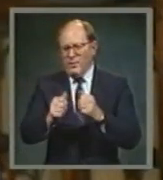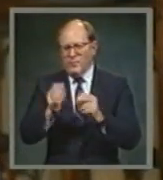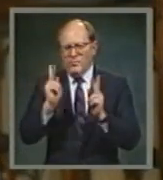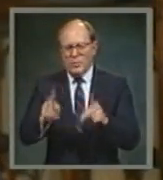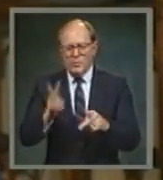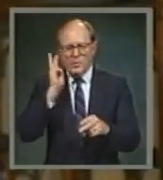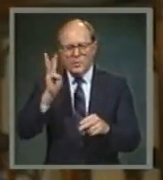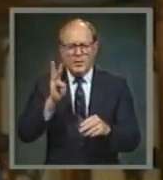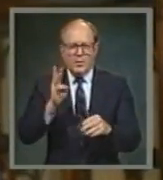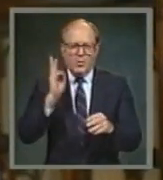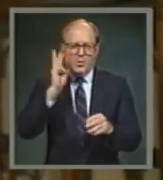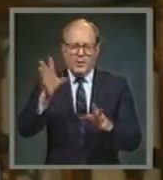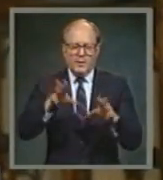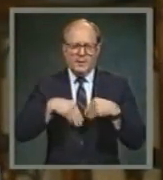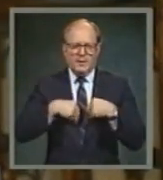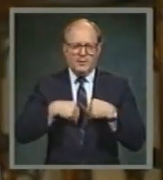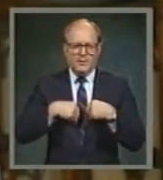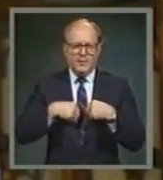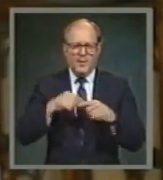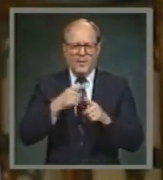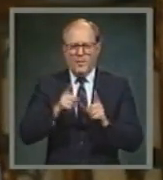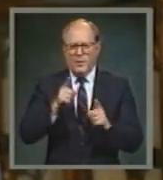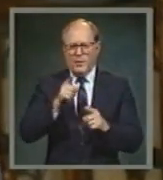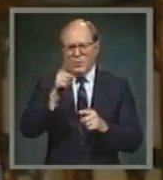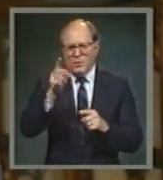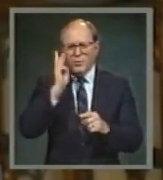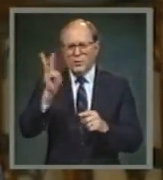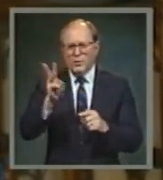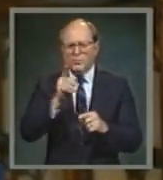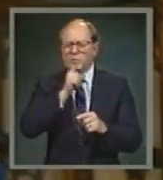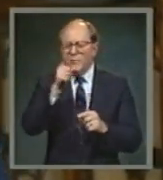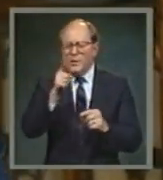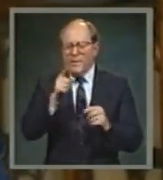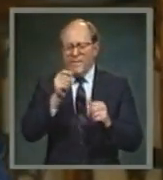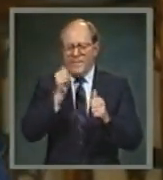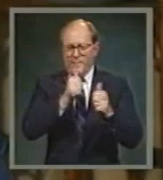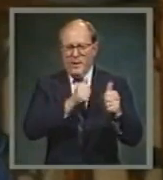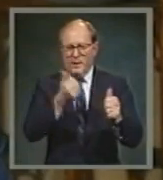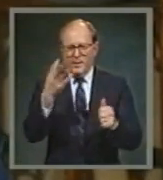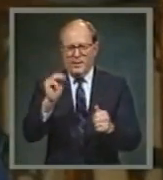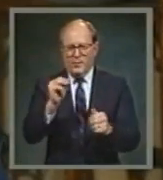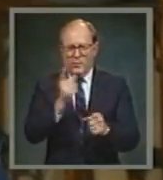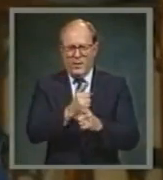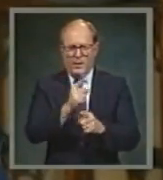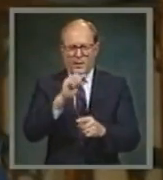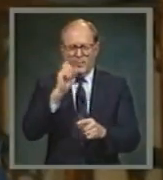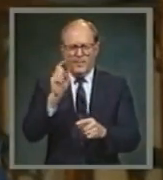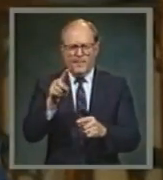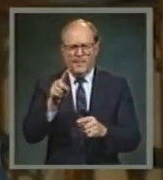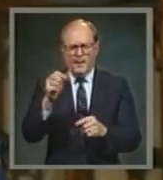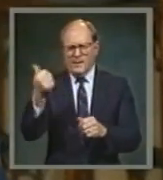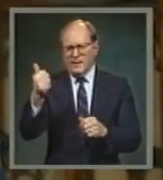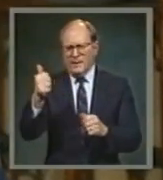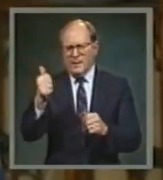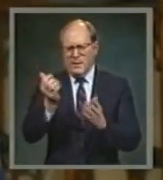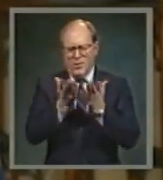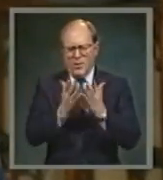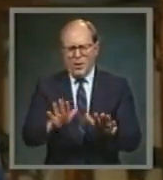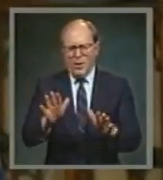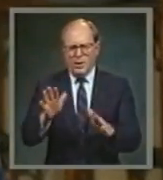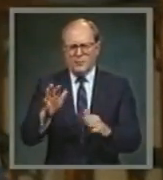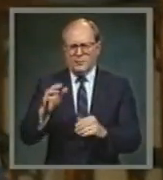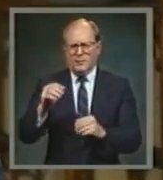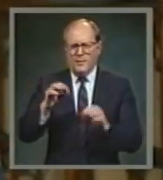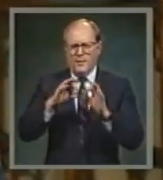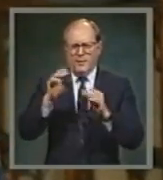Himself. But surely you will follow Him, won't you? You know, the ten lost tribes of Israel were not lost because they were